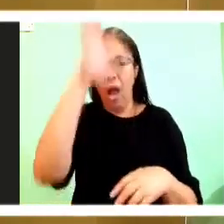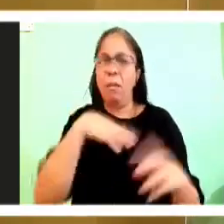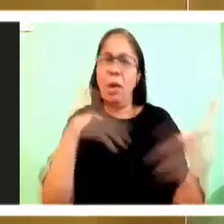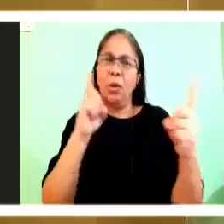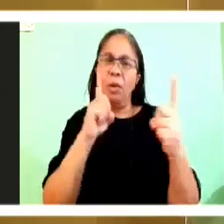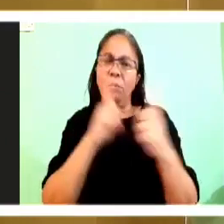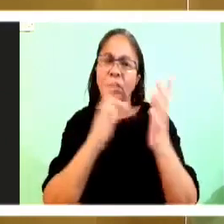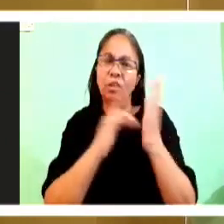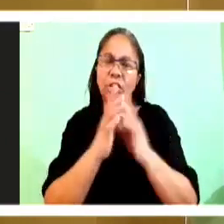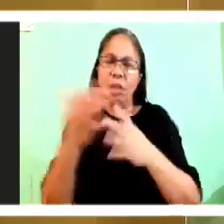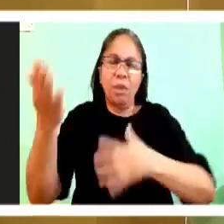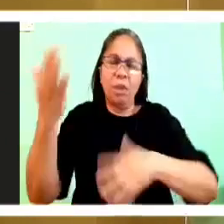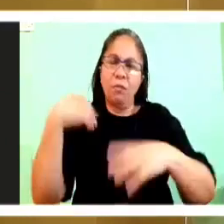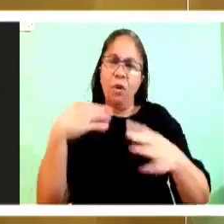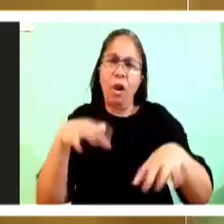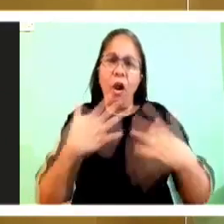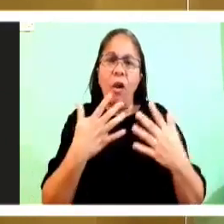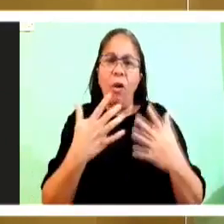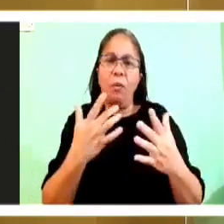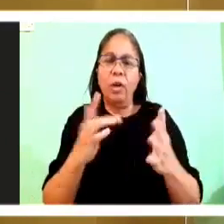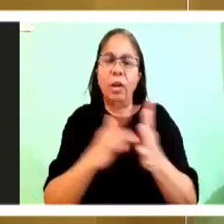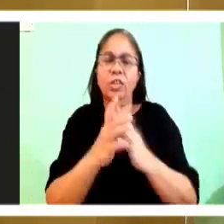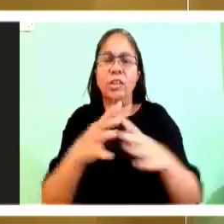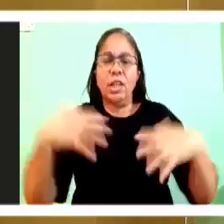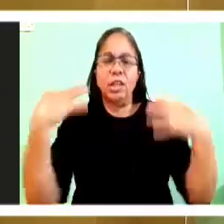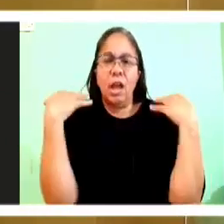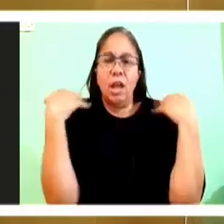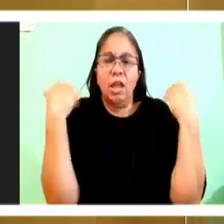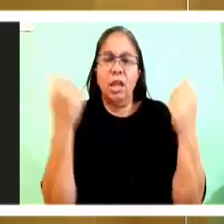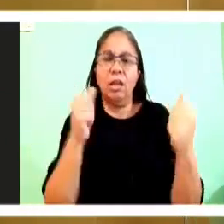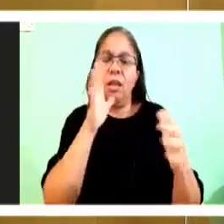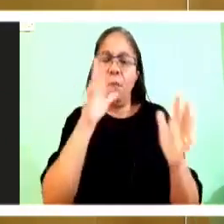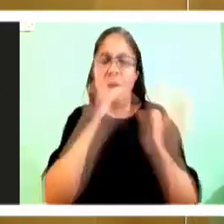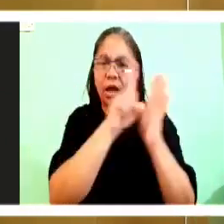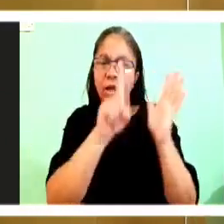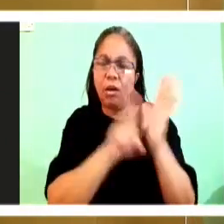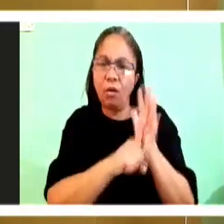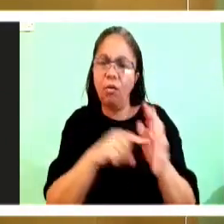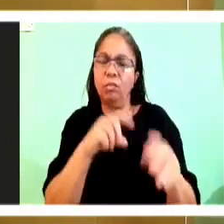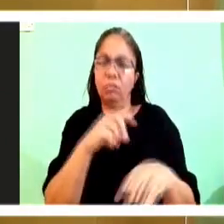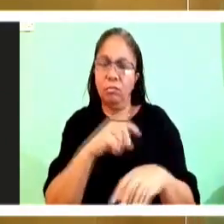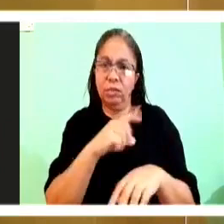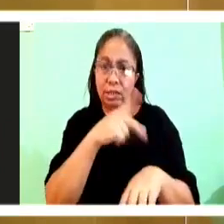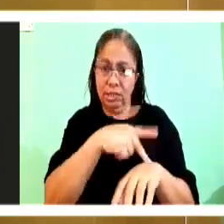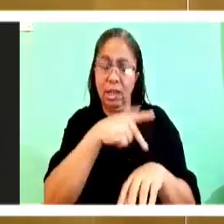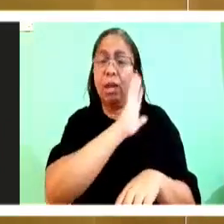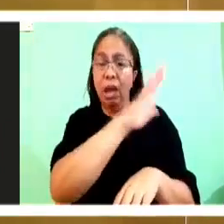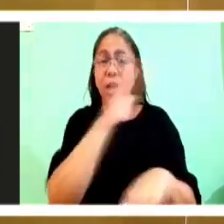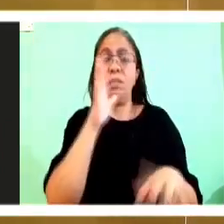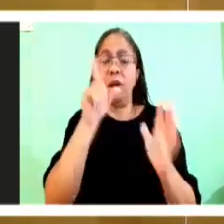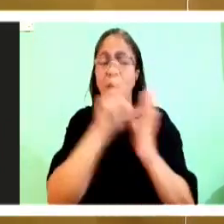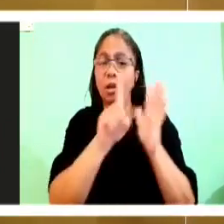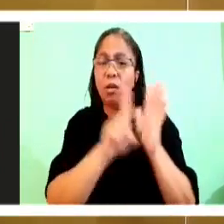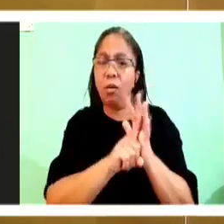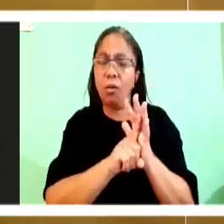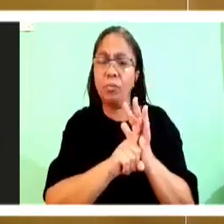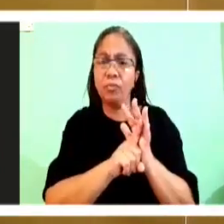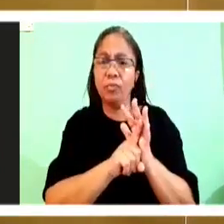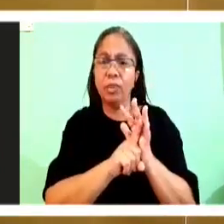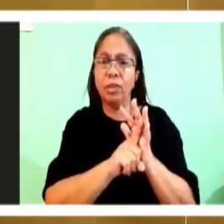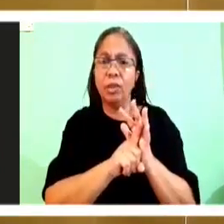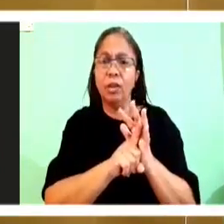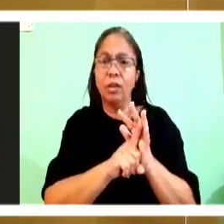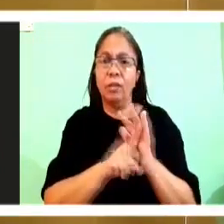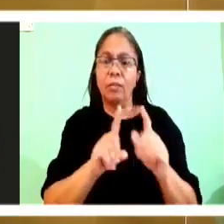healing of his mother-in-law. But a man who is also a man of... who is looking